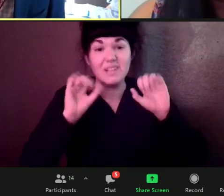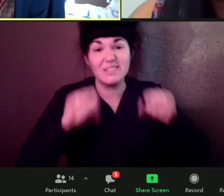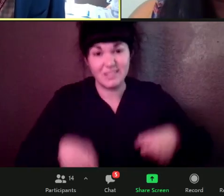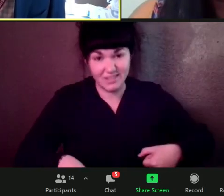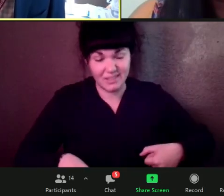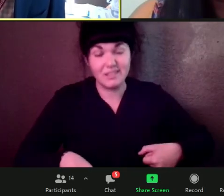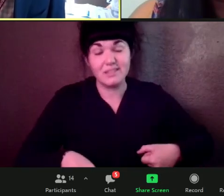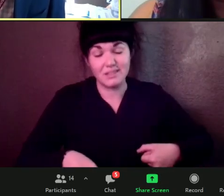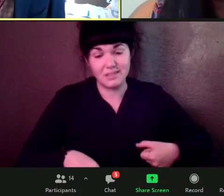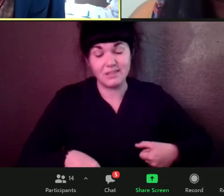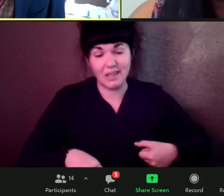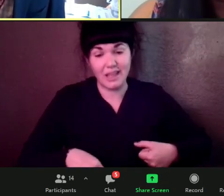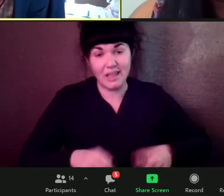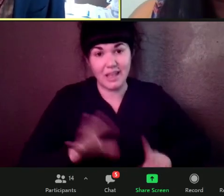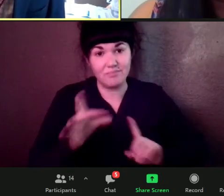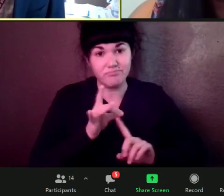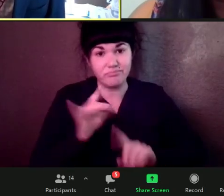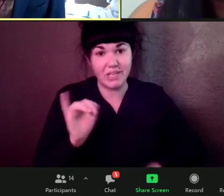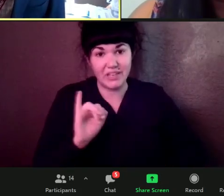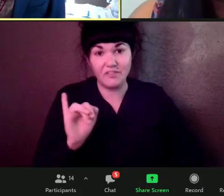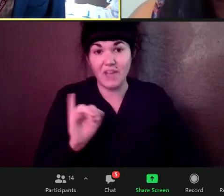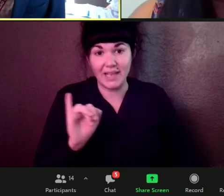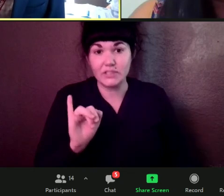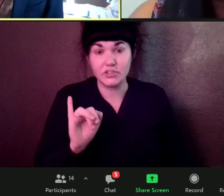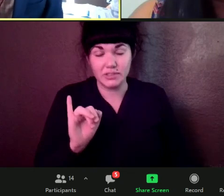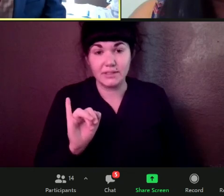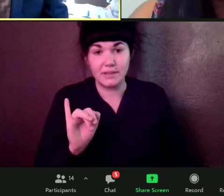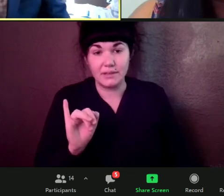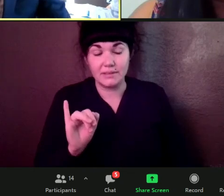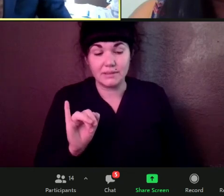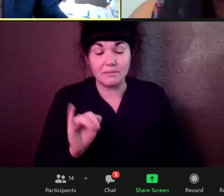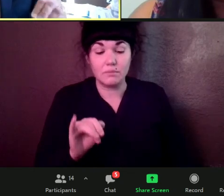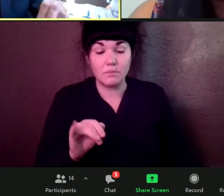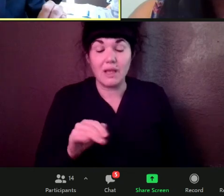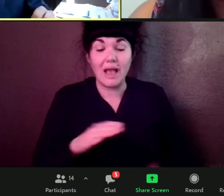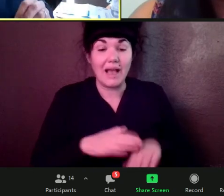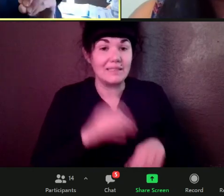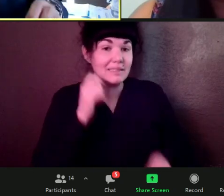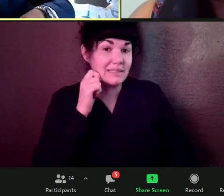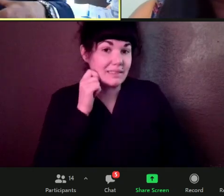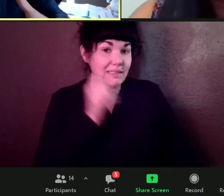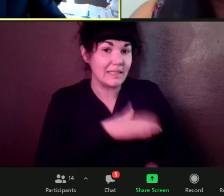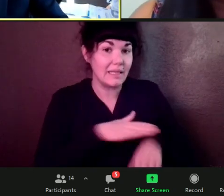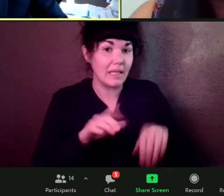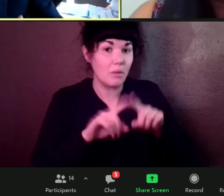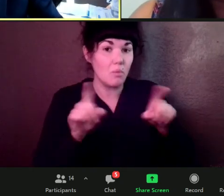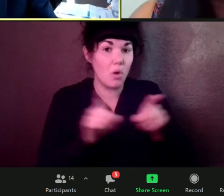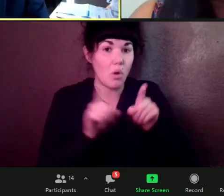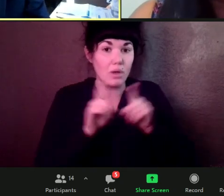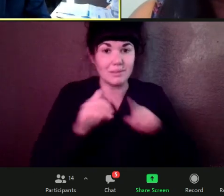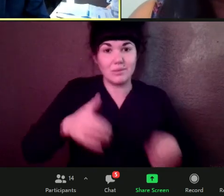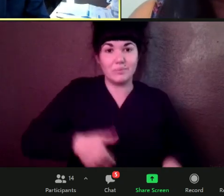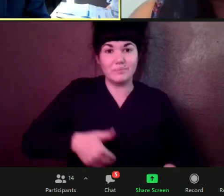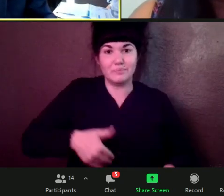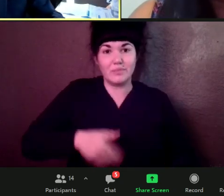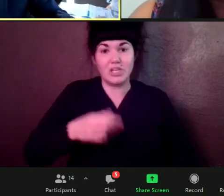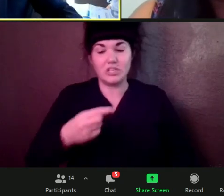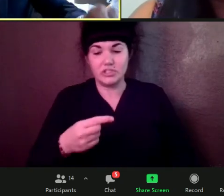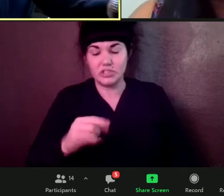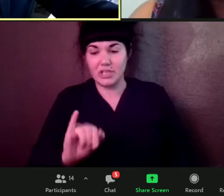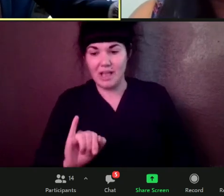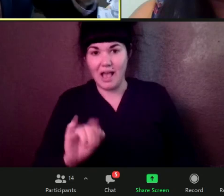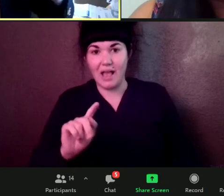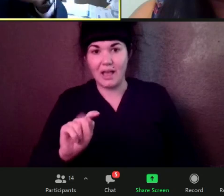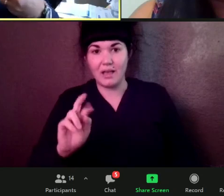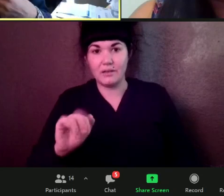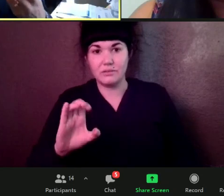on the skin, um, but also in, in your GI tract. So if you're touching something that has been in contact with, with, with human waste, that